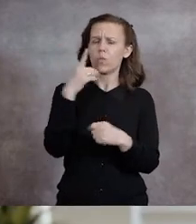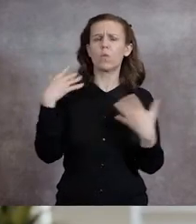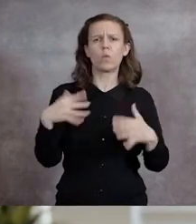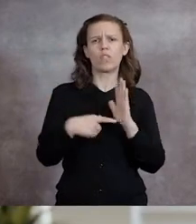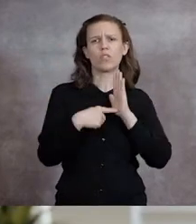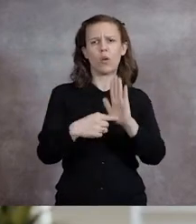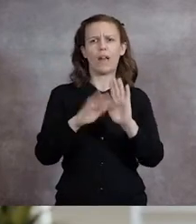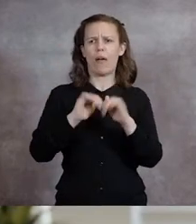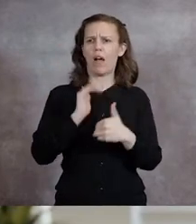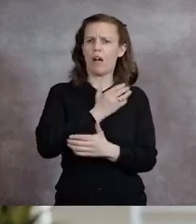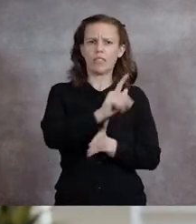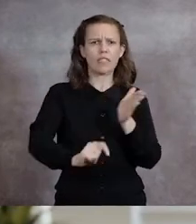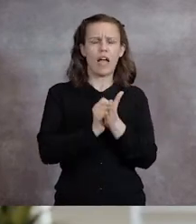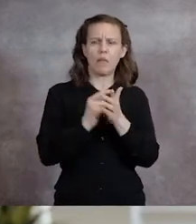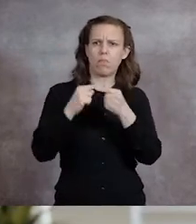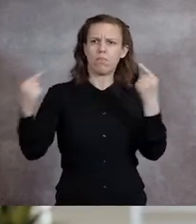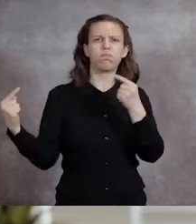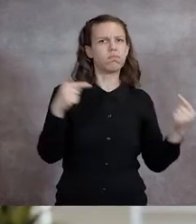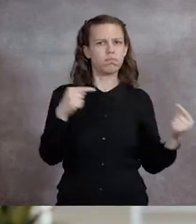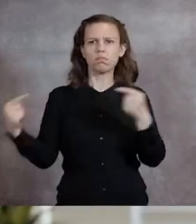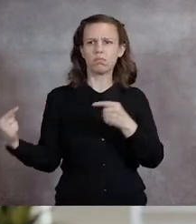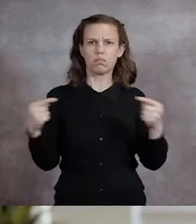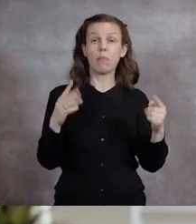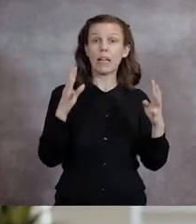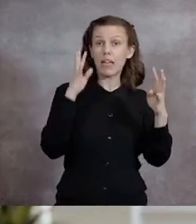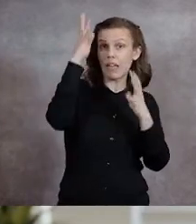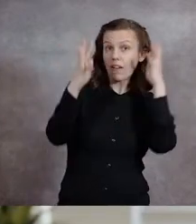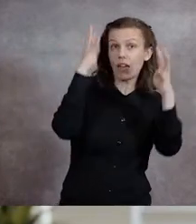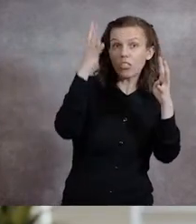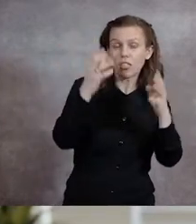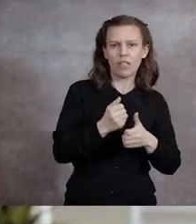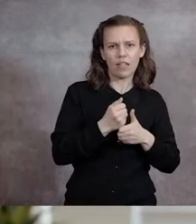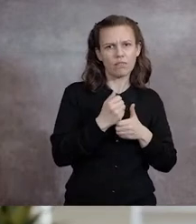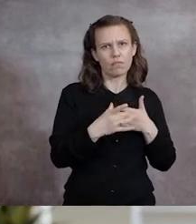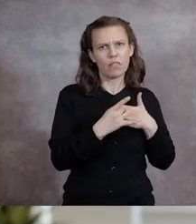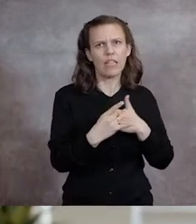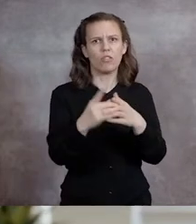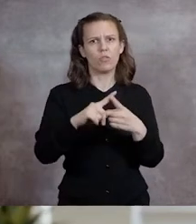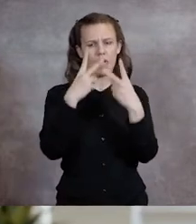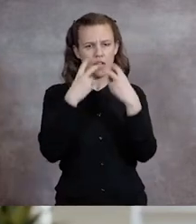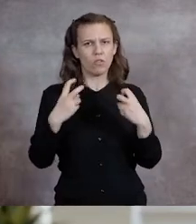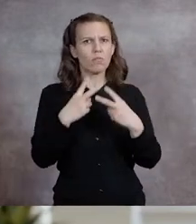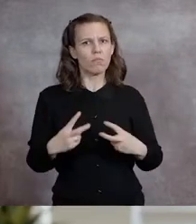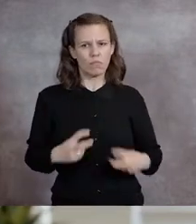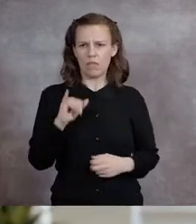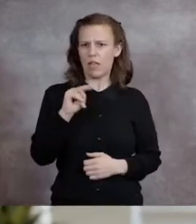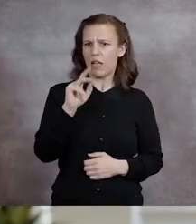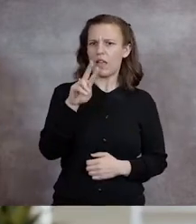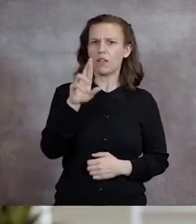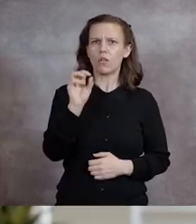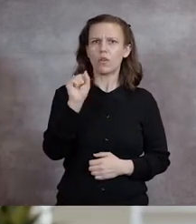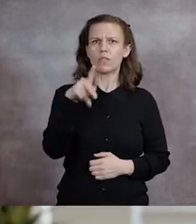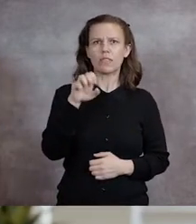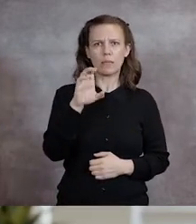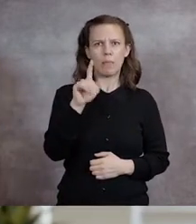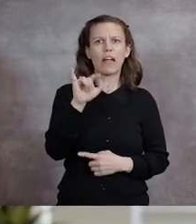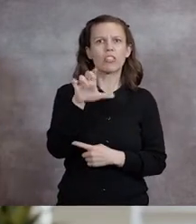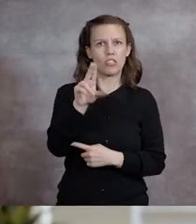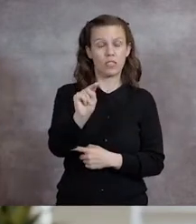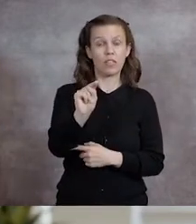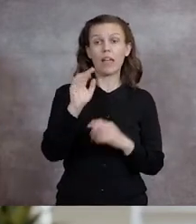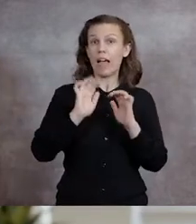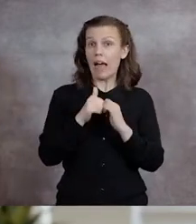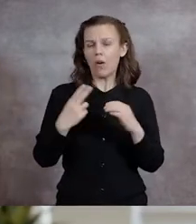in which we live. But innovation also drives introspection. Using our curiosity and passion to